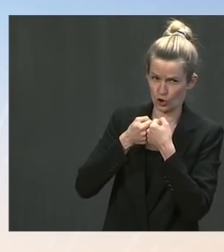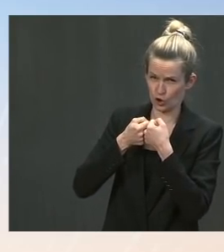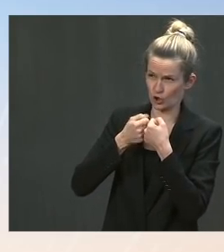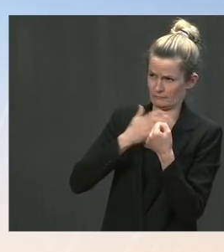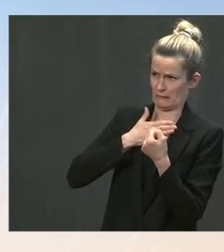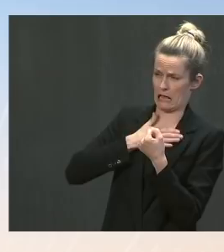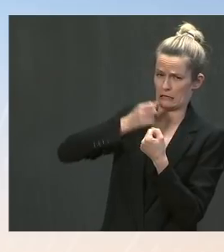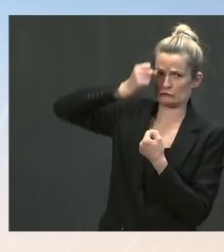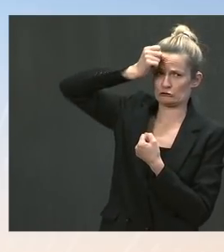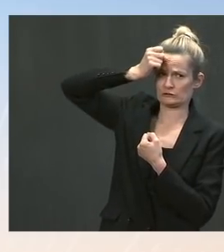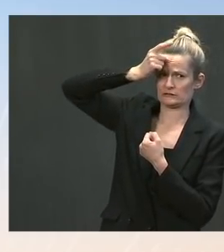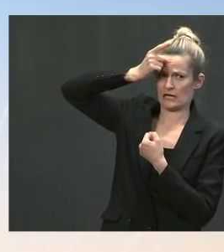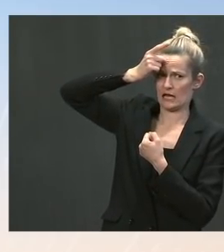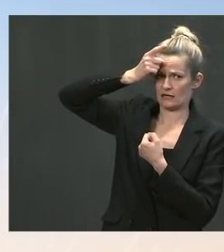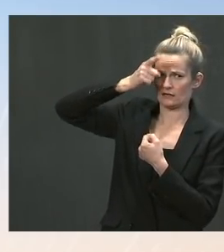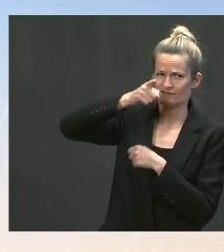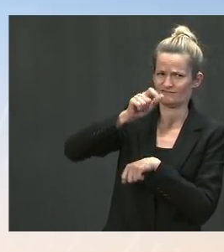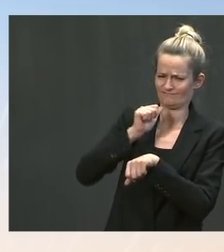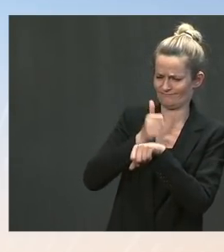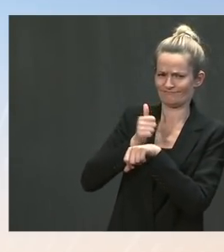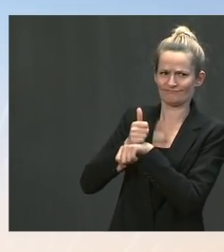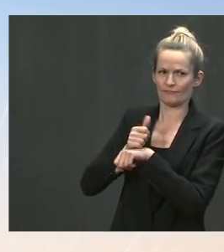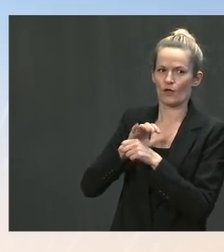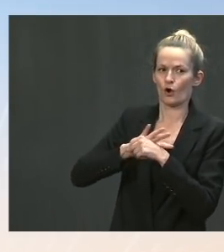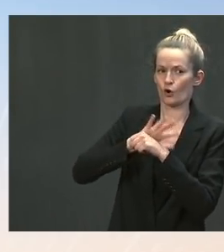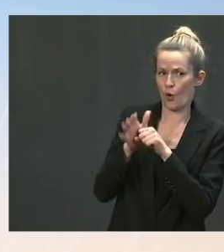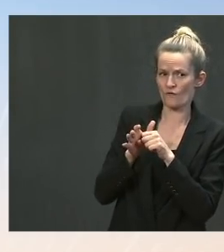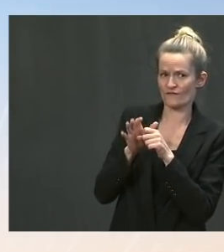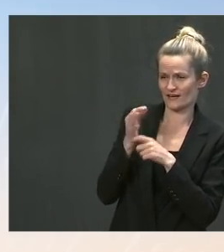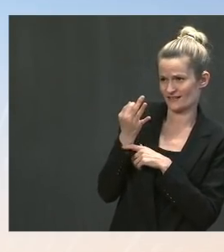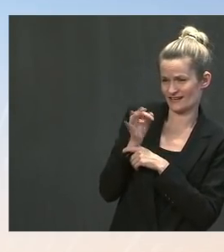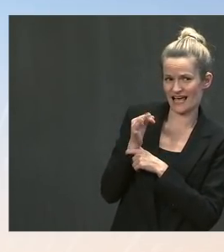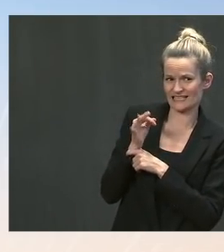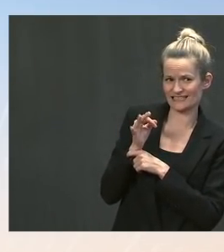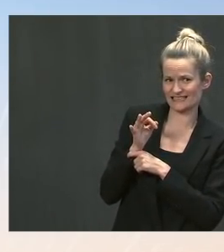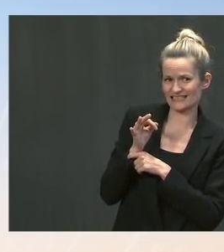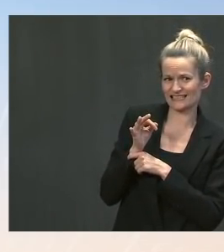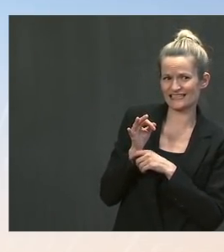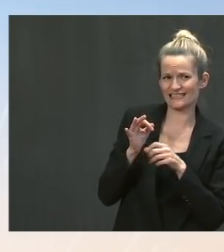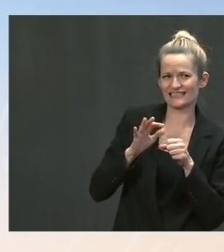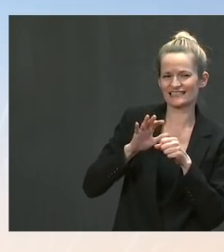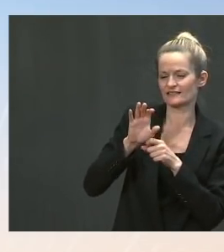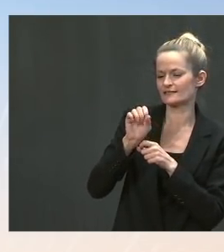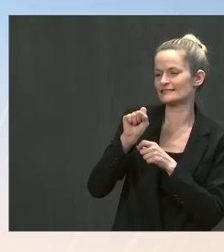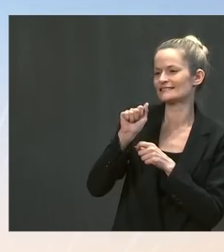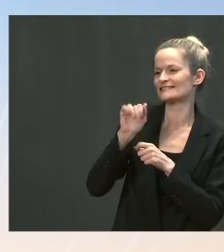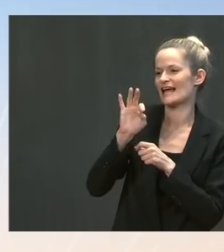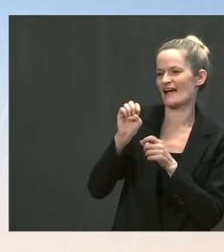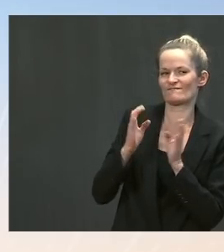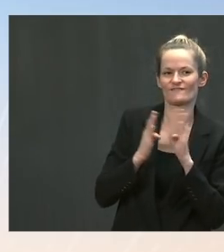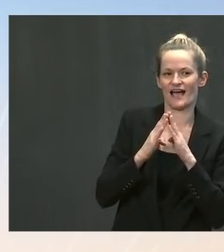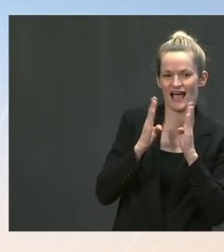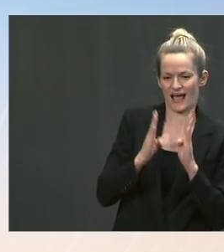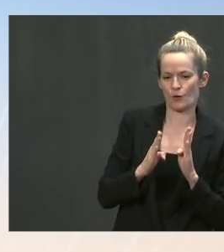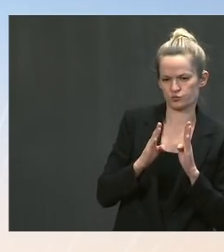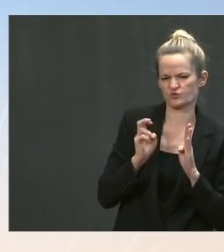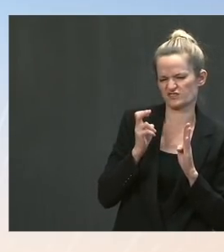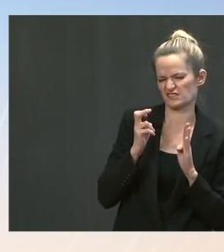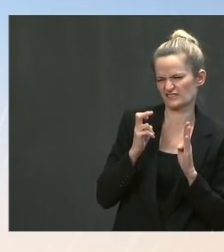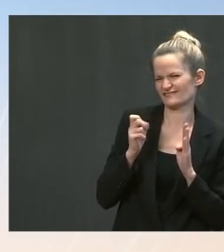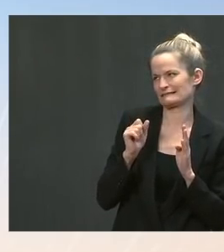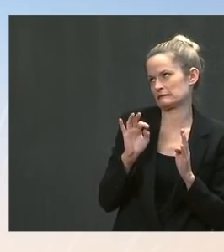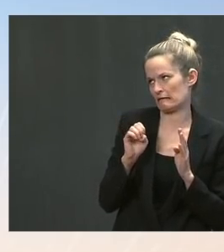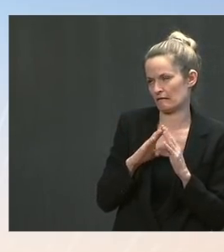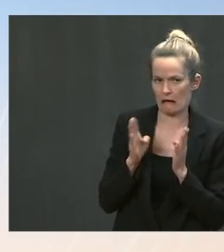resources and manpower being used. So, has the administration been in contact with officials in McAllen, Texas, on this —